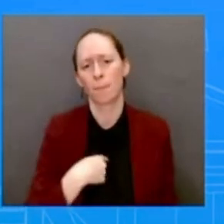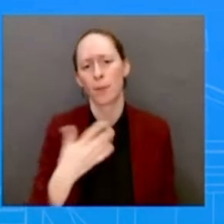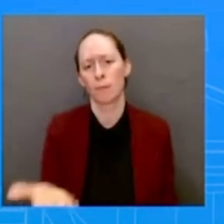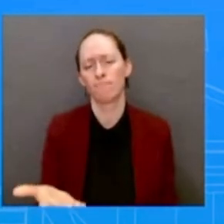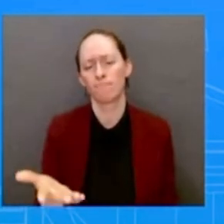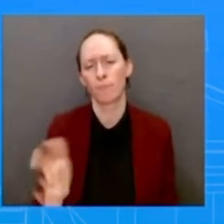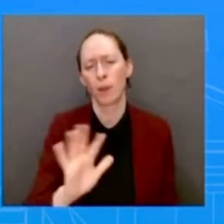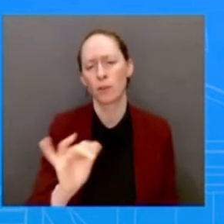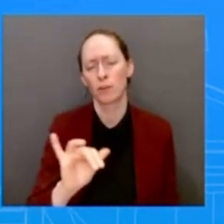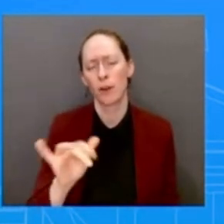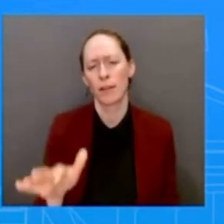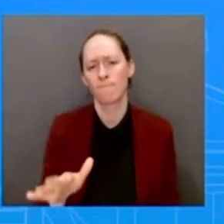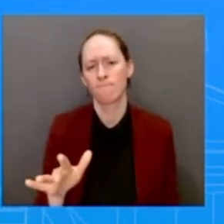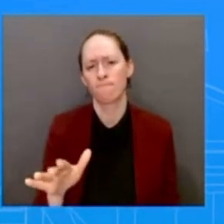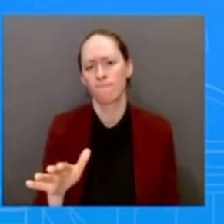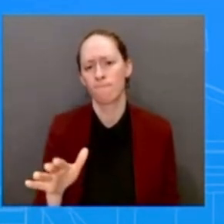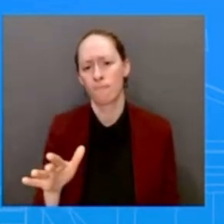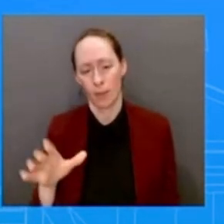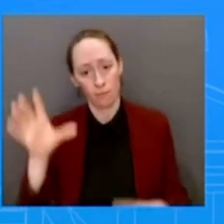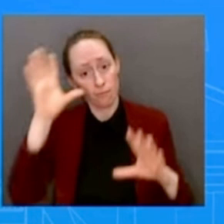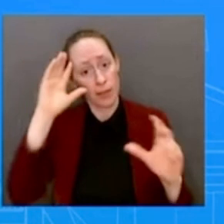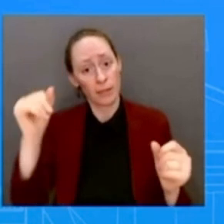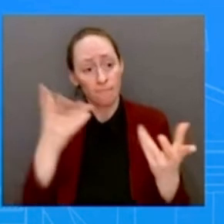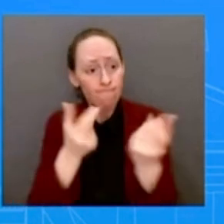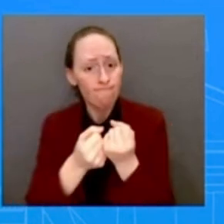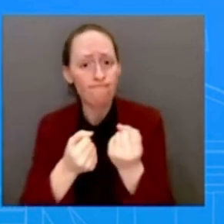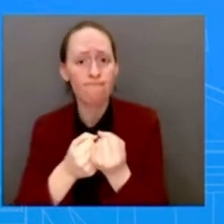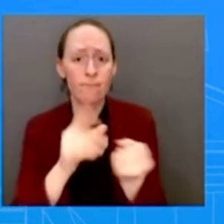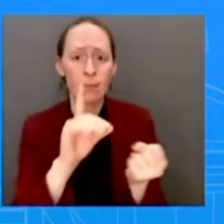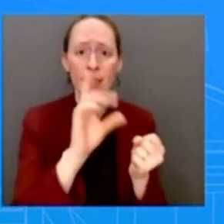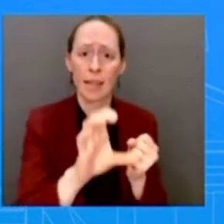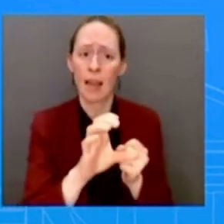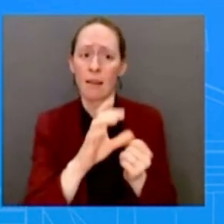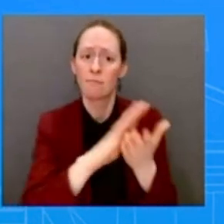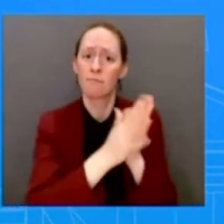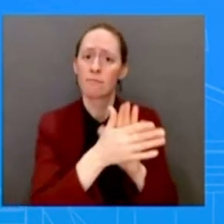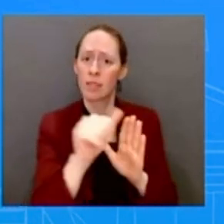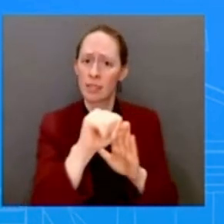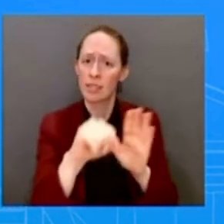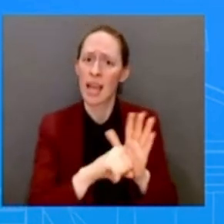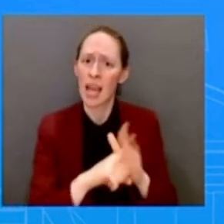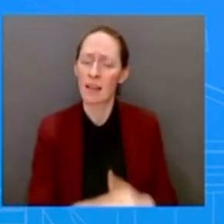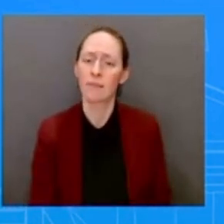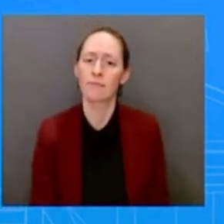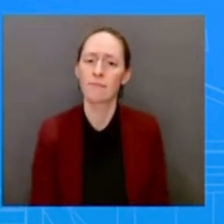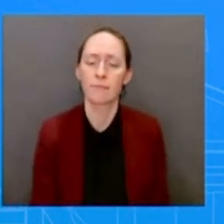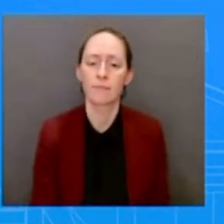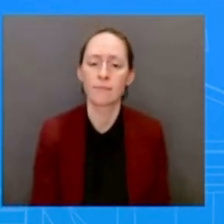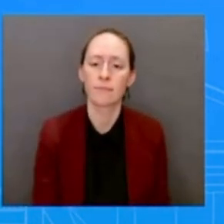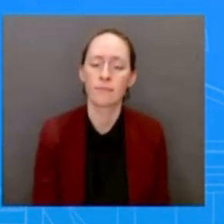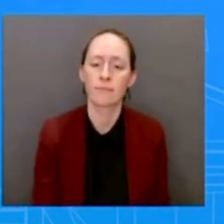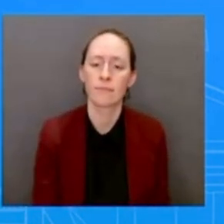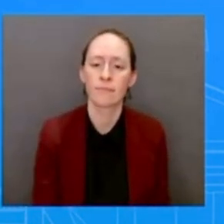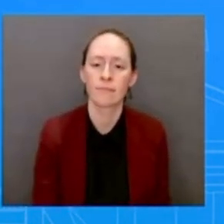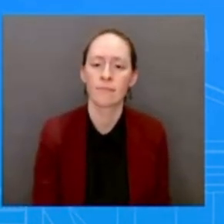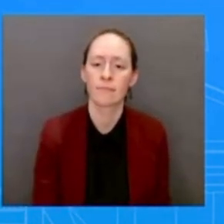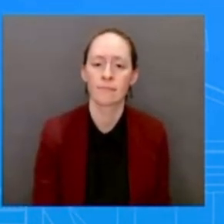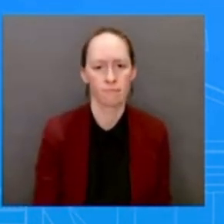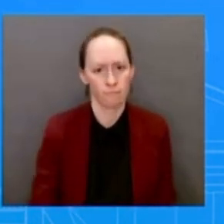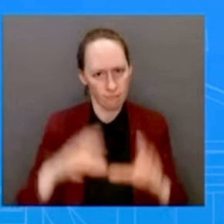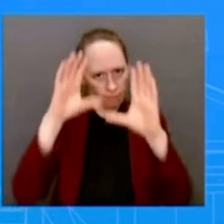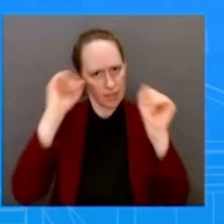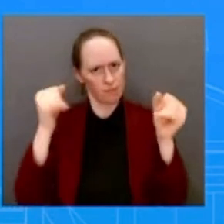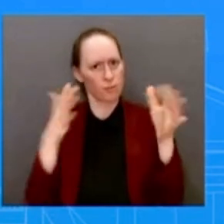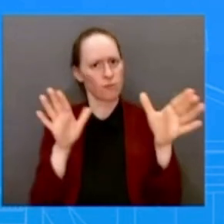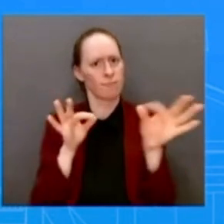statehood. That is something that you saw in his SAP for this particular D.C. crime bill. And if Congress sends him a bill